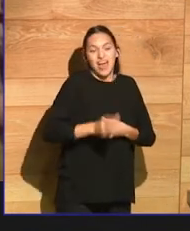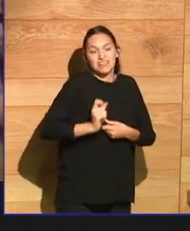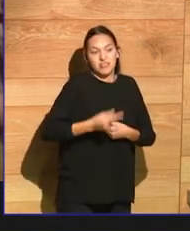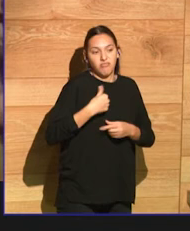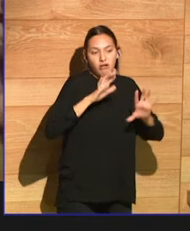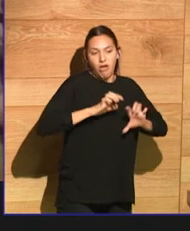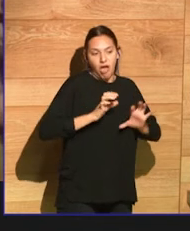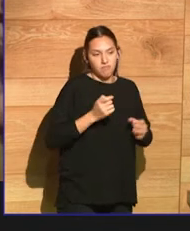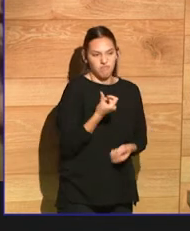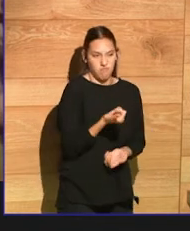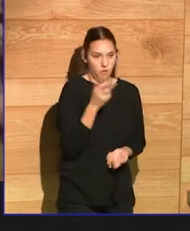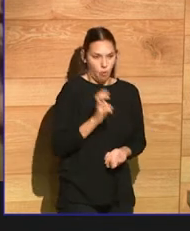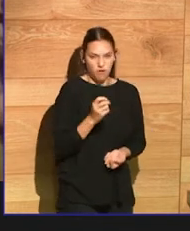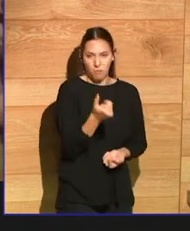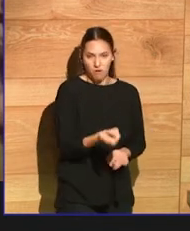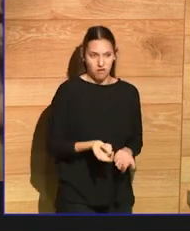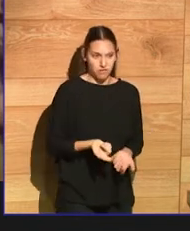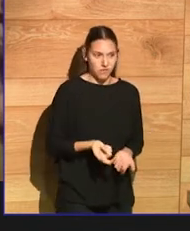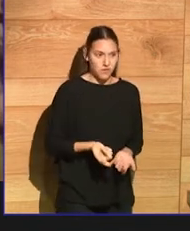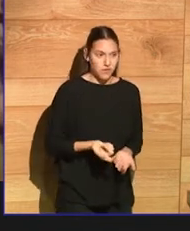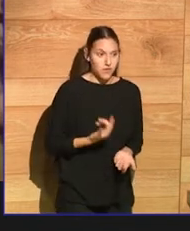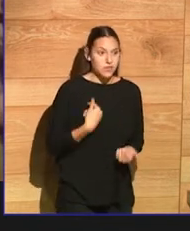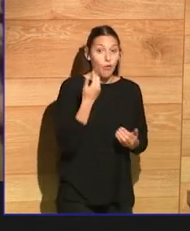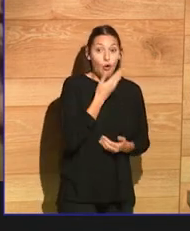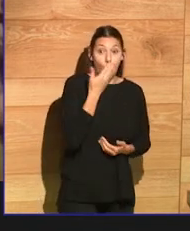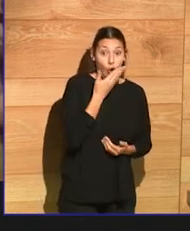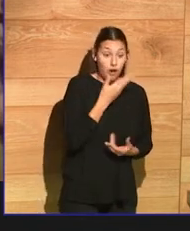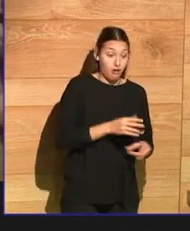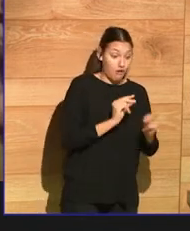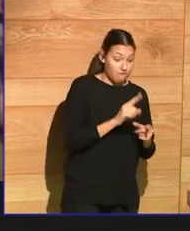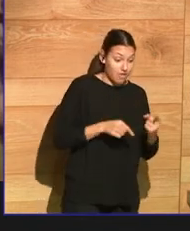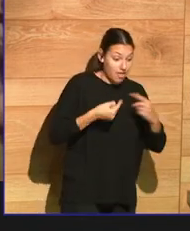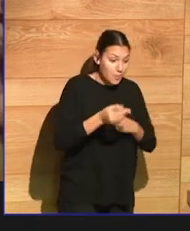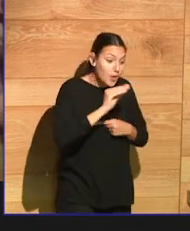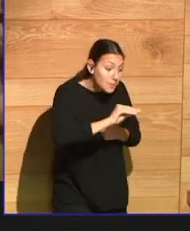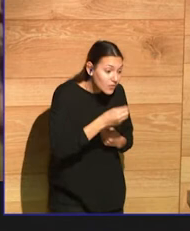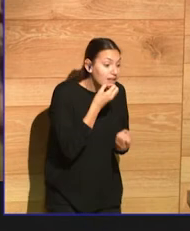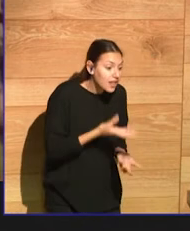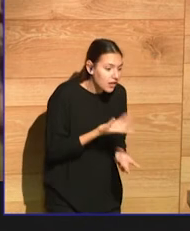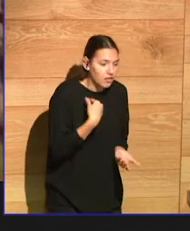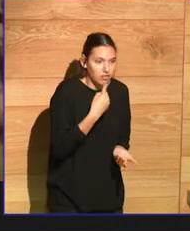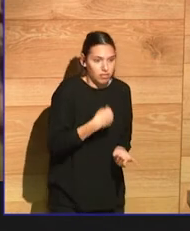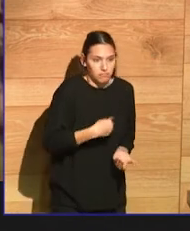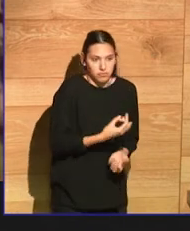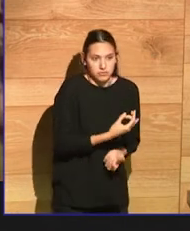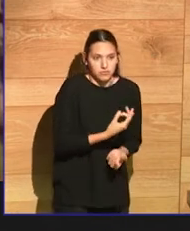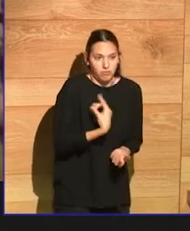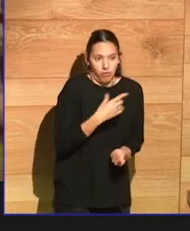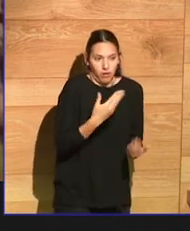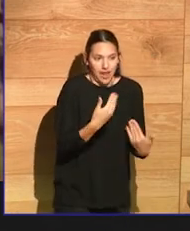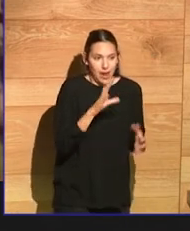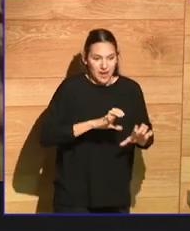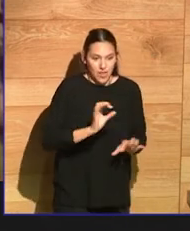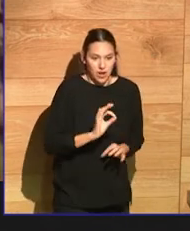Yeah, that they get out of school, and they have a lot of debt, but they don't have a lot of things to bring to the